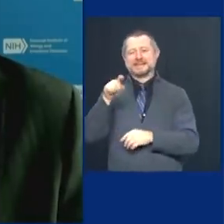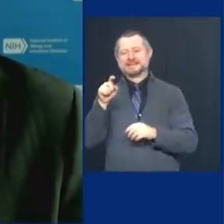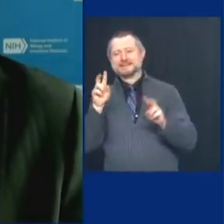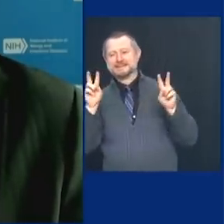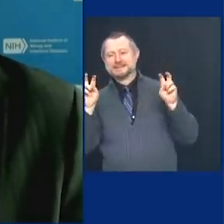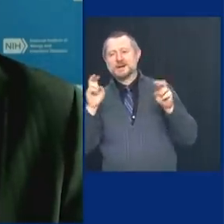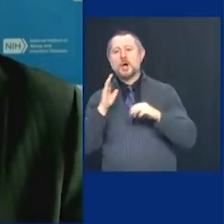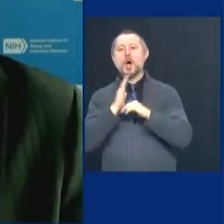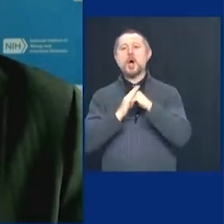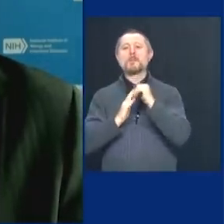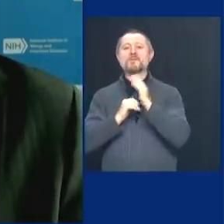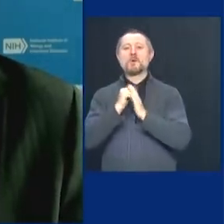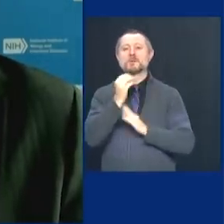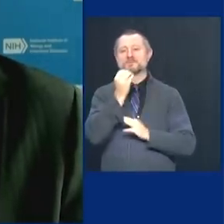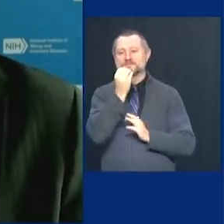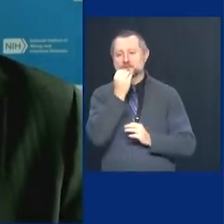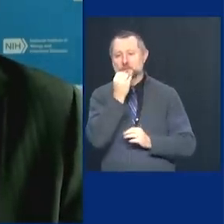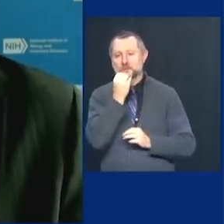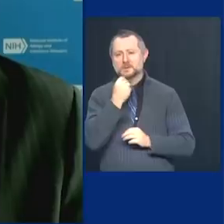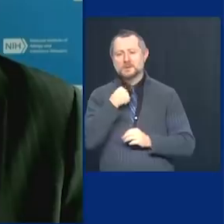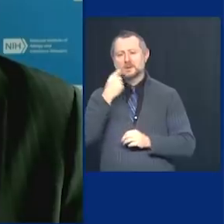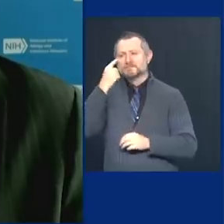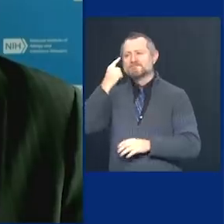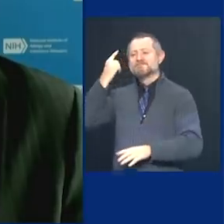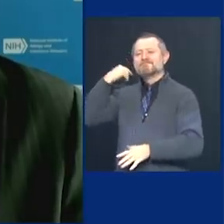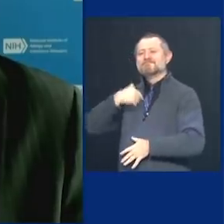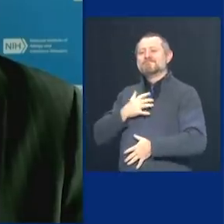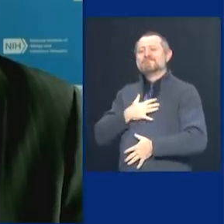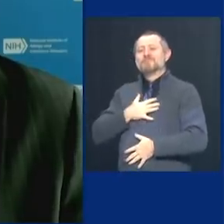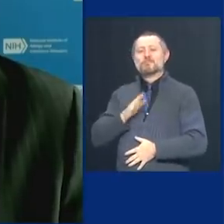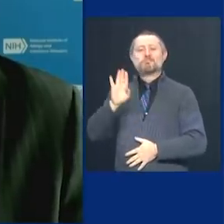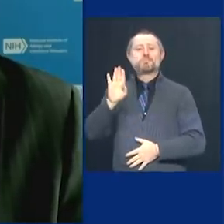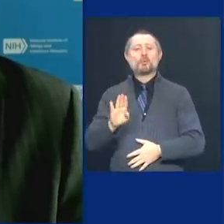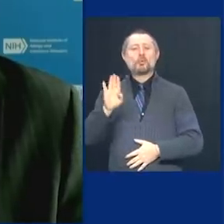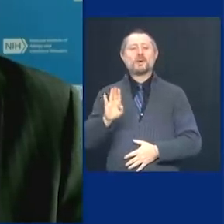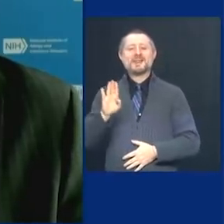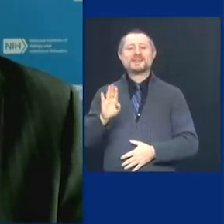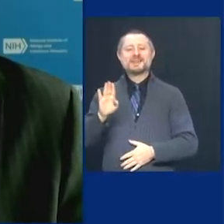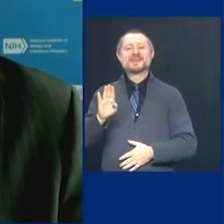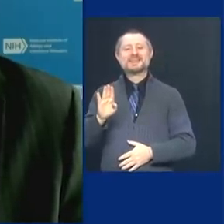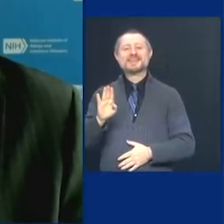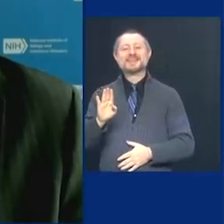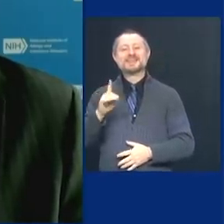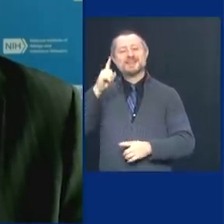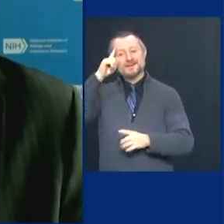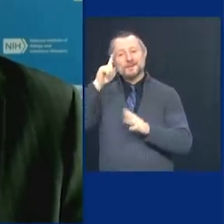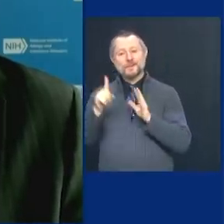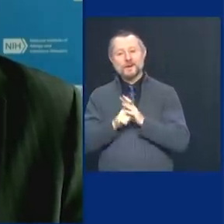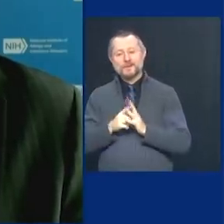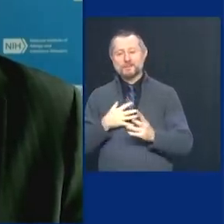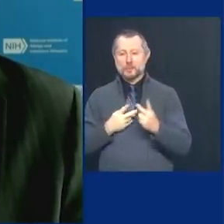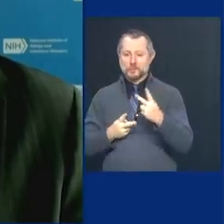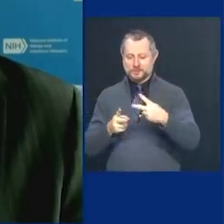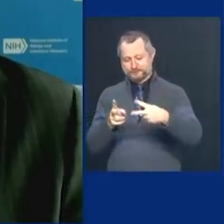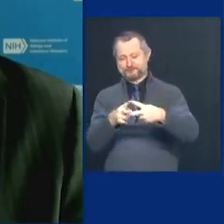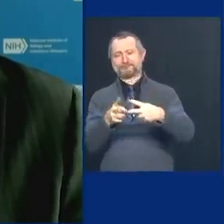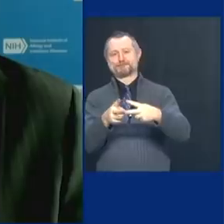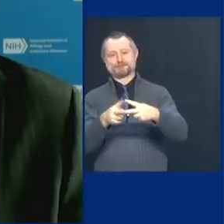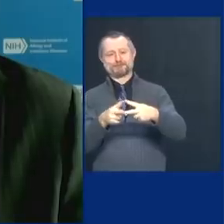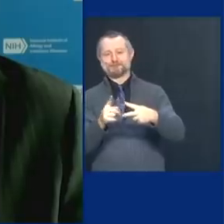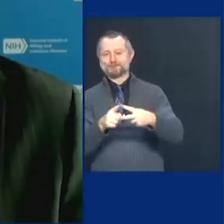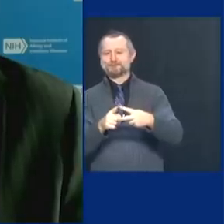dream back of my days in the Bensonhurst section of Brooklyn, the thing that comes to my mind are two things, a nice